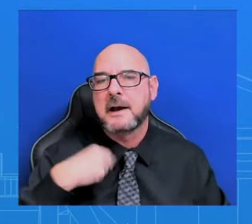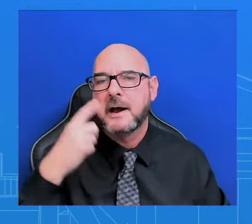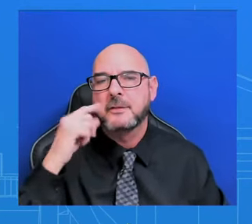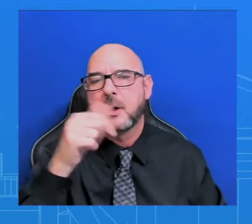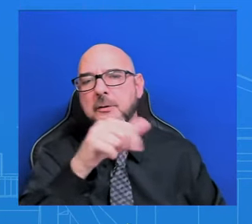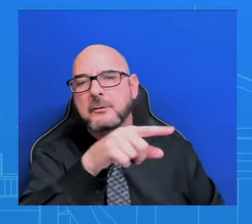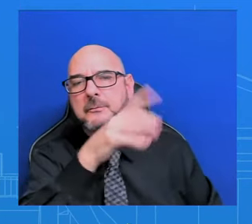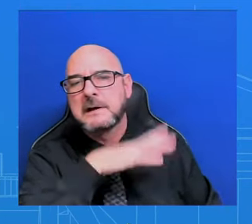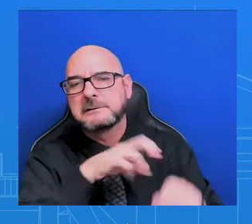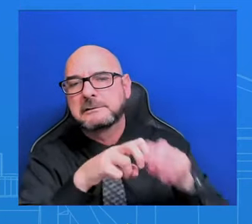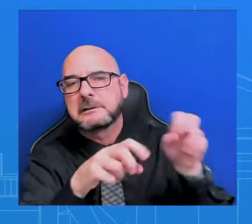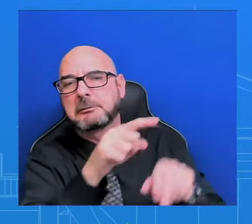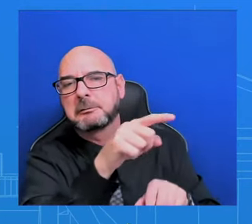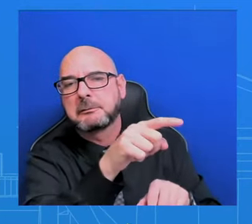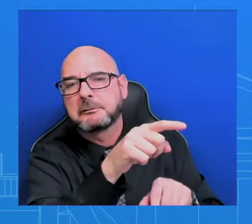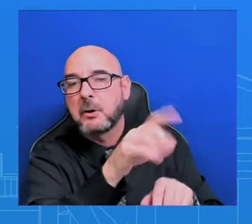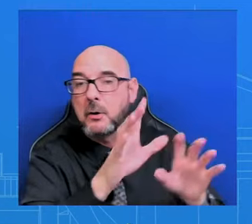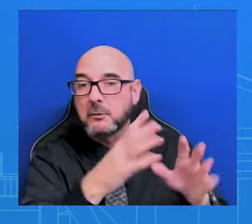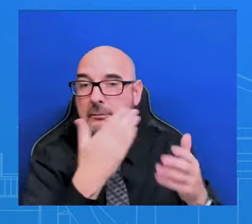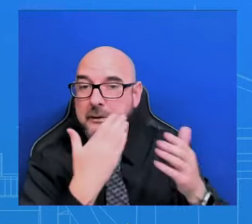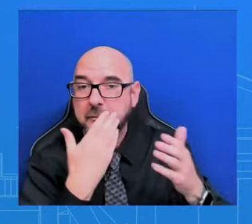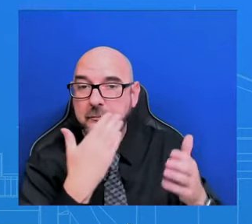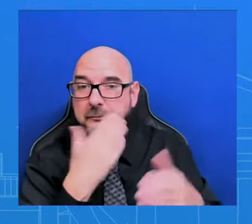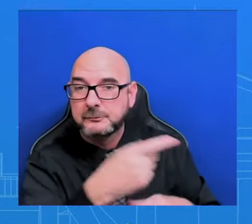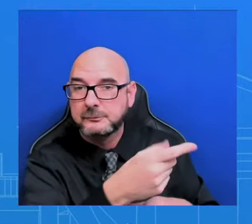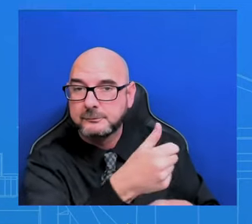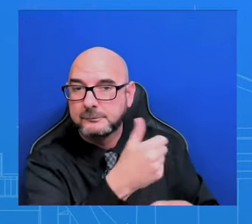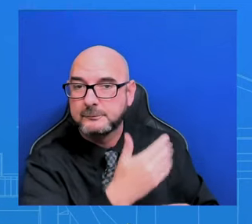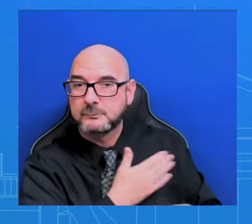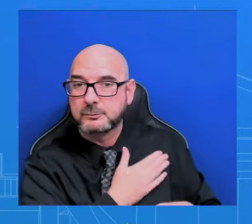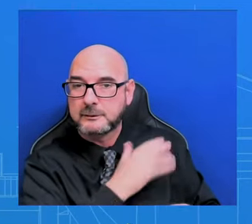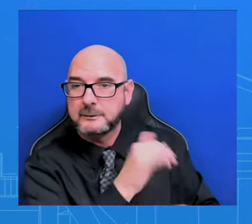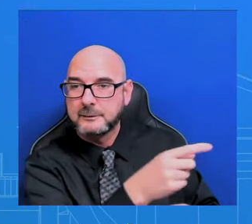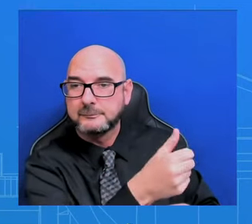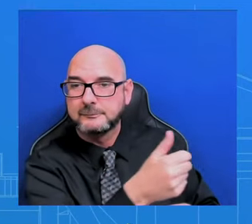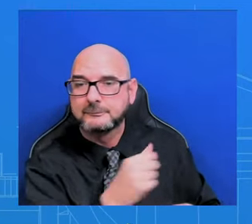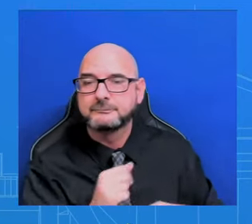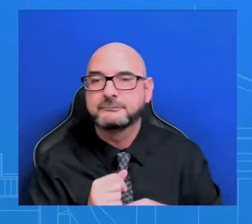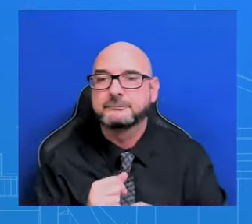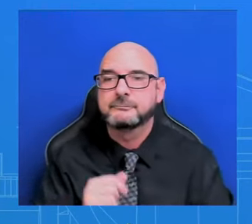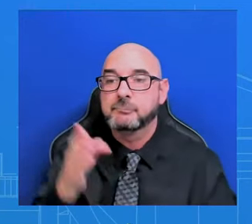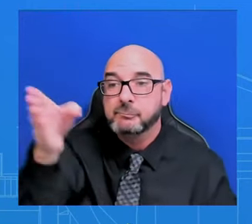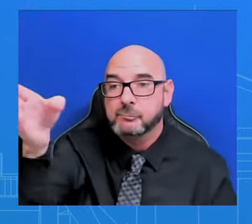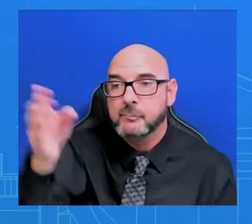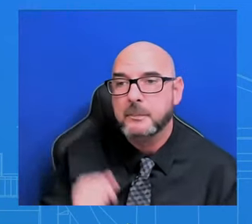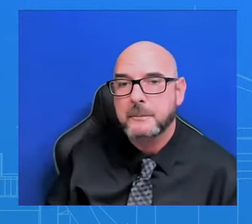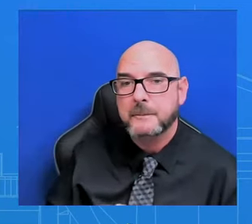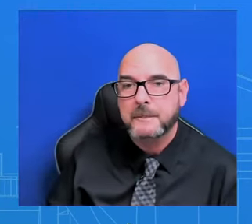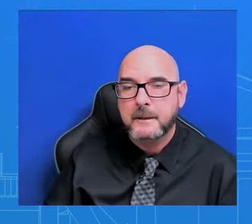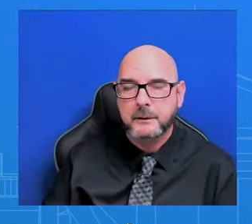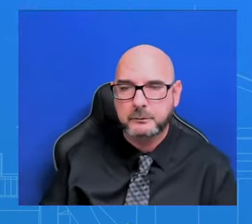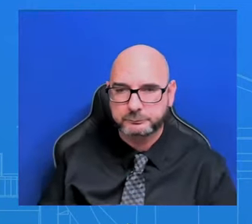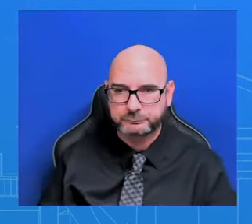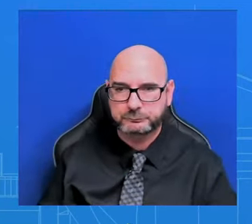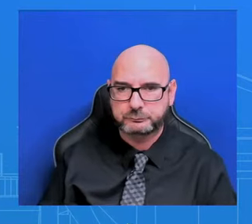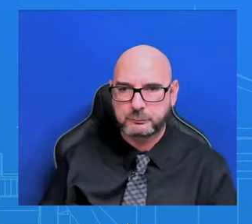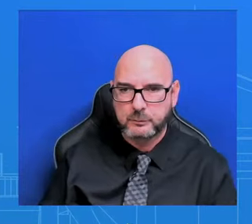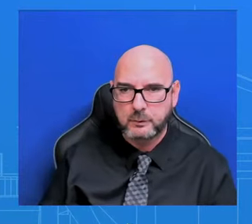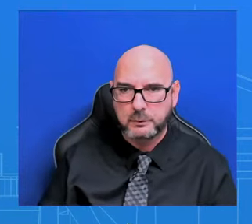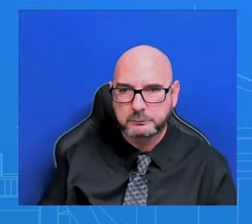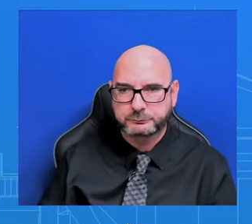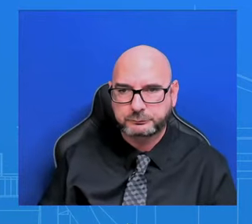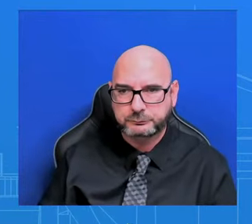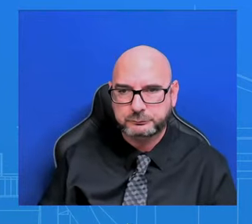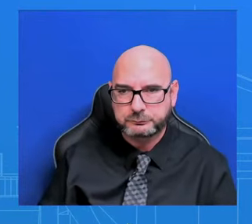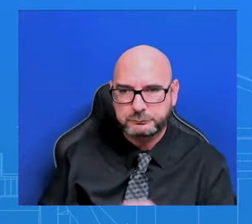Thank you. Oh, thanks. Thanks, James. I appreciate that. Thanks, Carrie. Does the White House support the possibility of limiting immigration